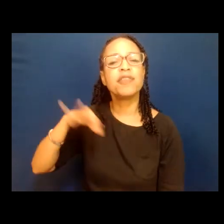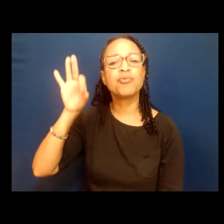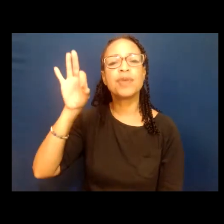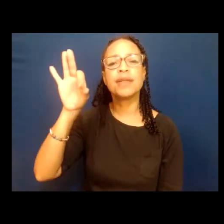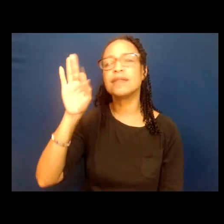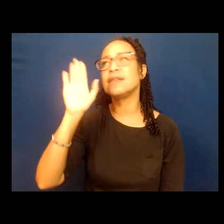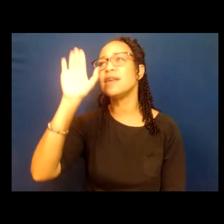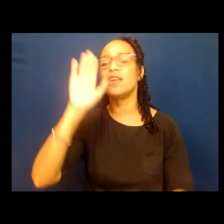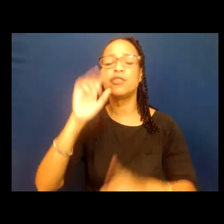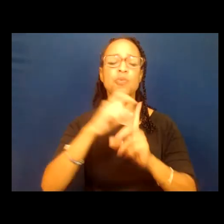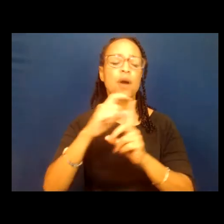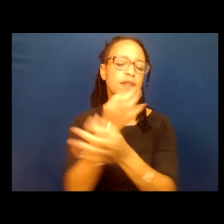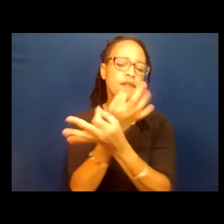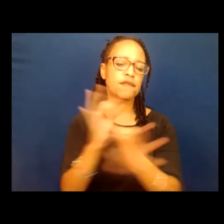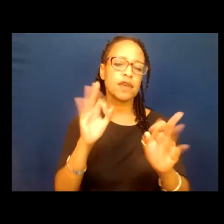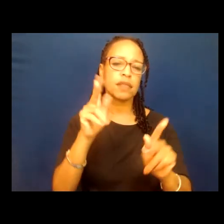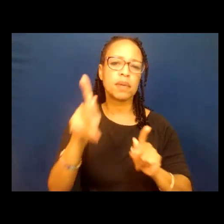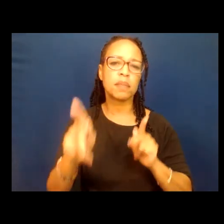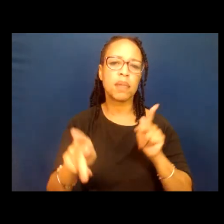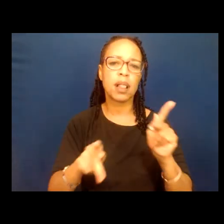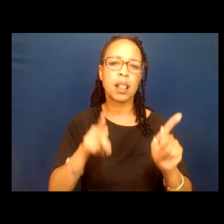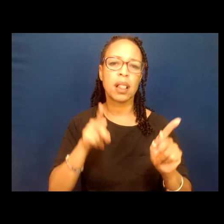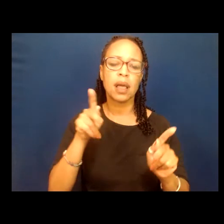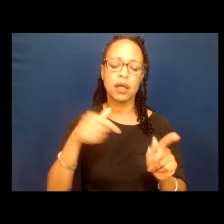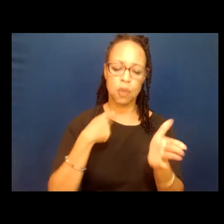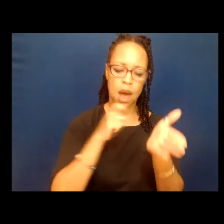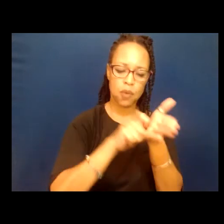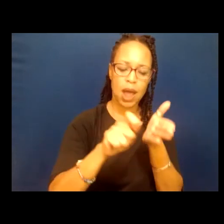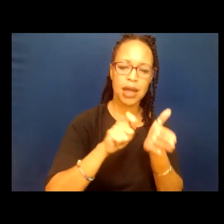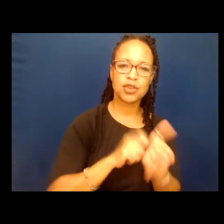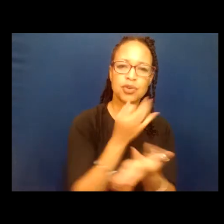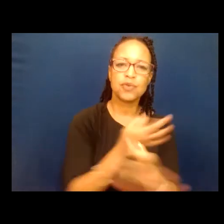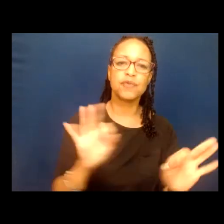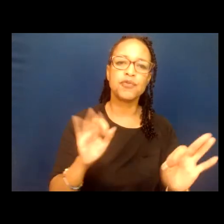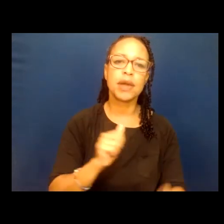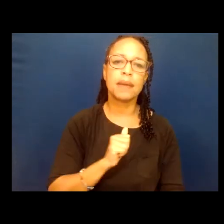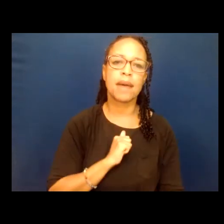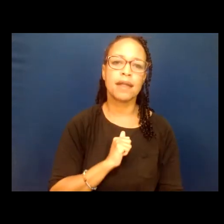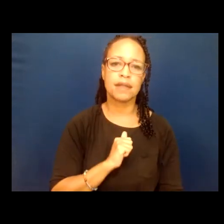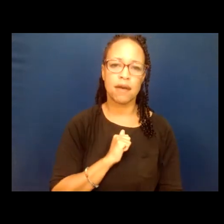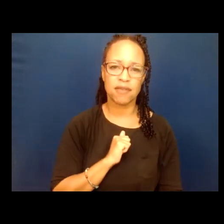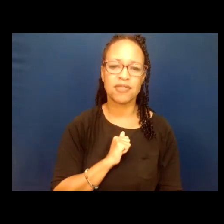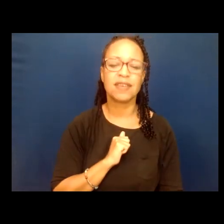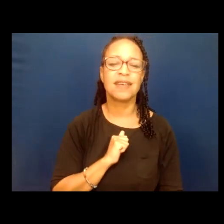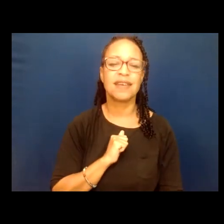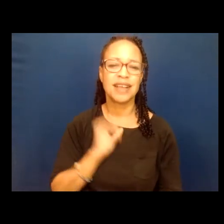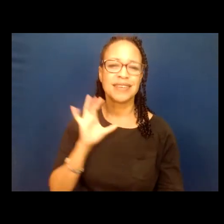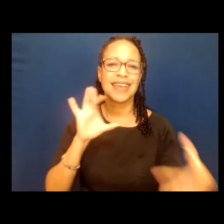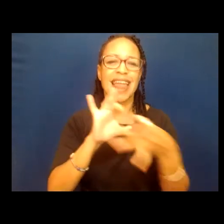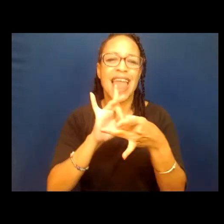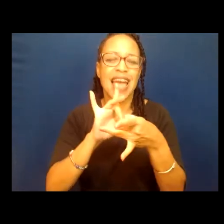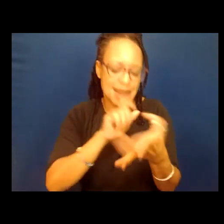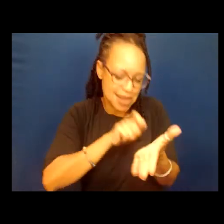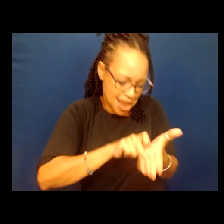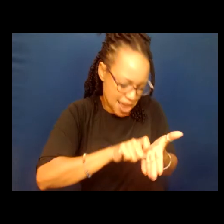that freed a people. So I write to free myself, to connect ink with